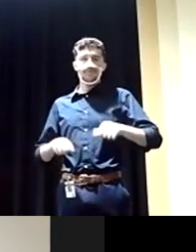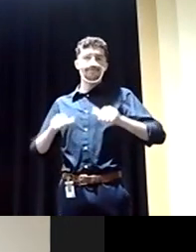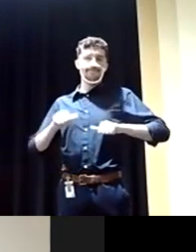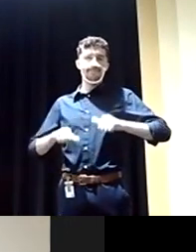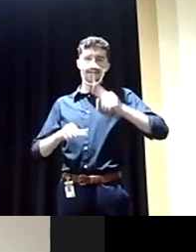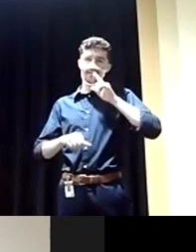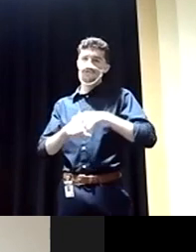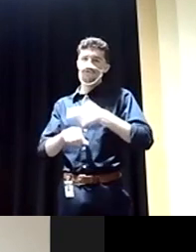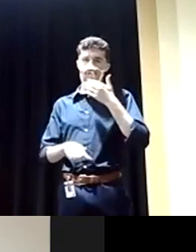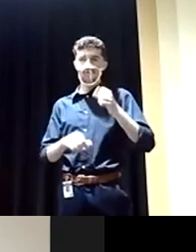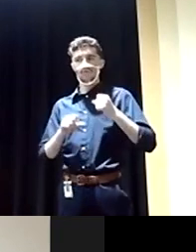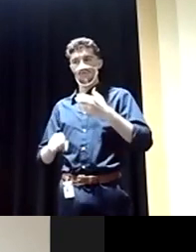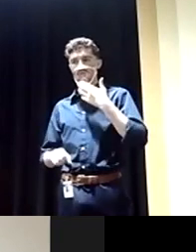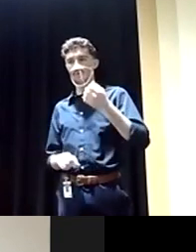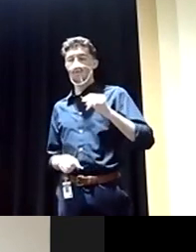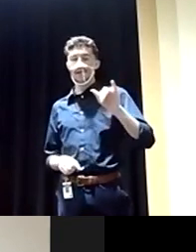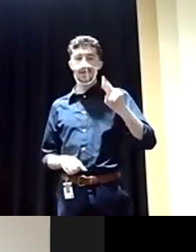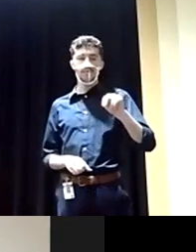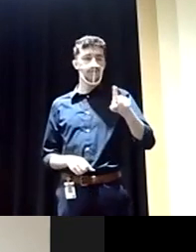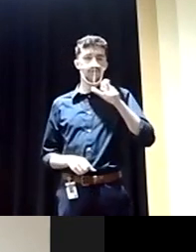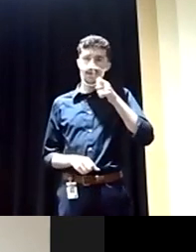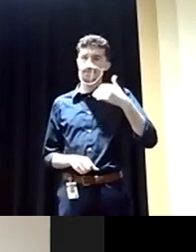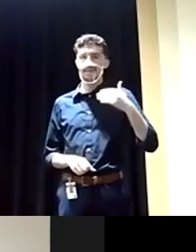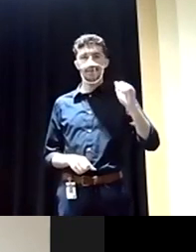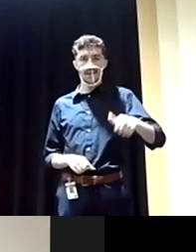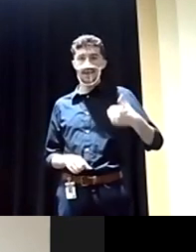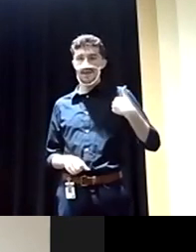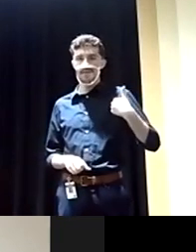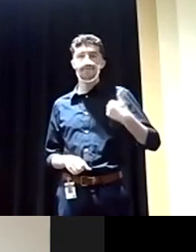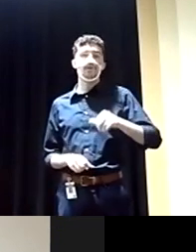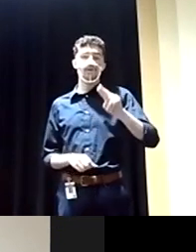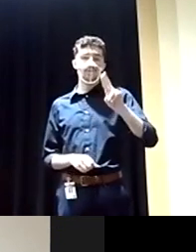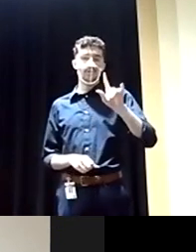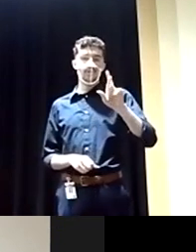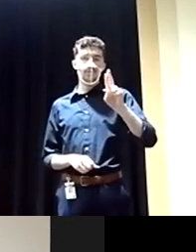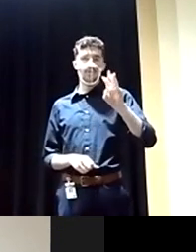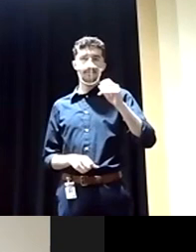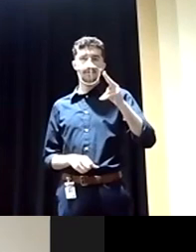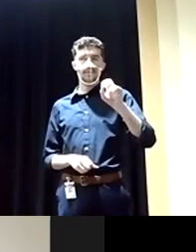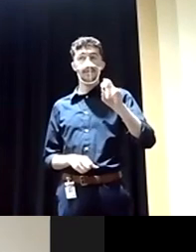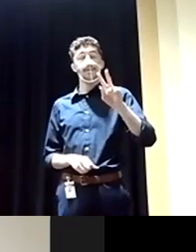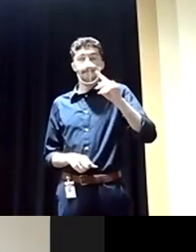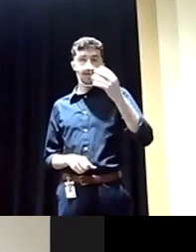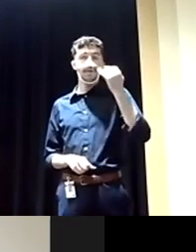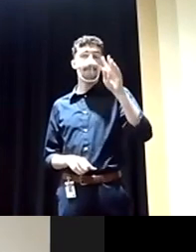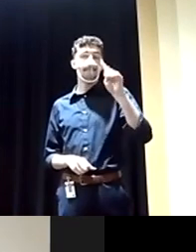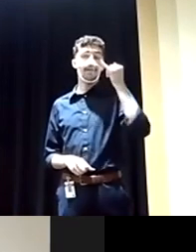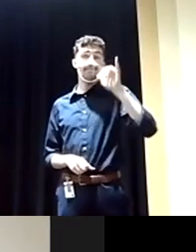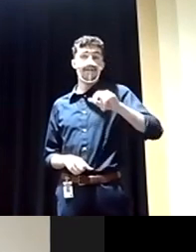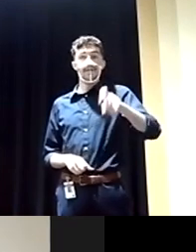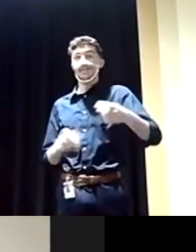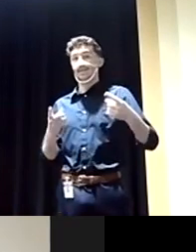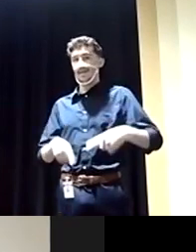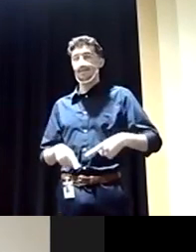I believe, and Iran should not be allowed to acquire nuclear weapons, but at the end of the day, it must be done on a trust, but verify basis.